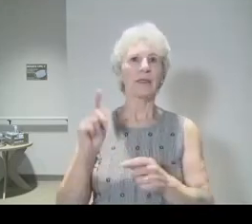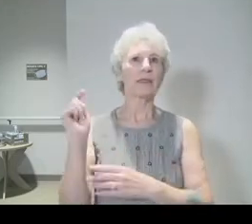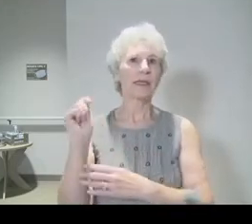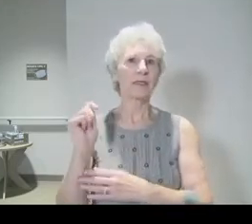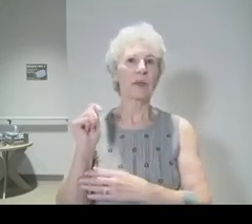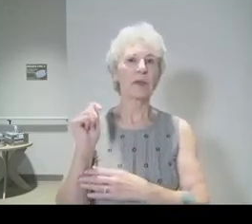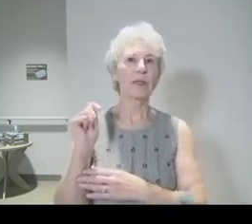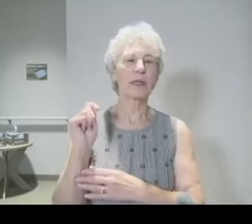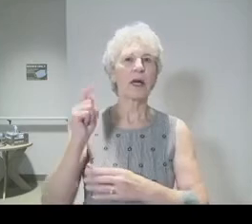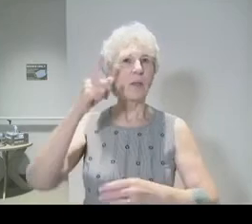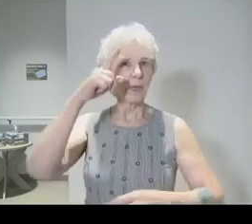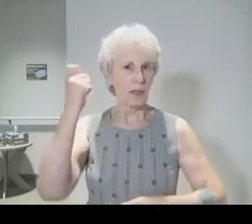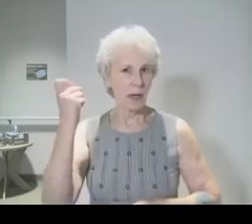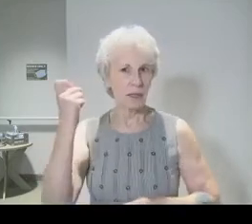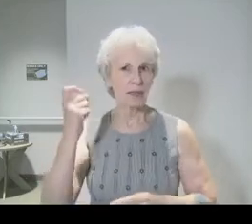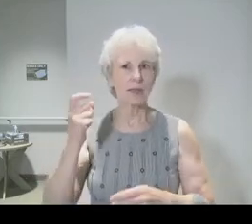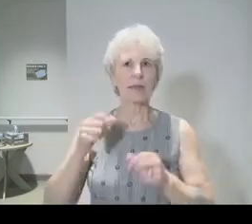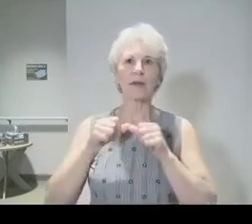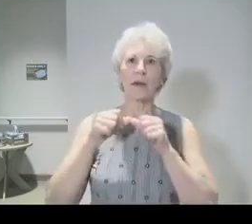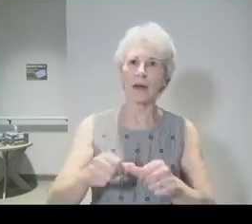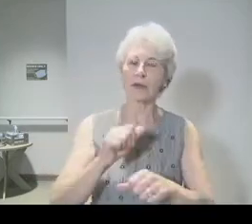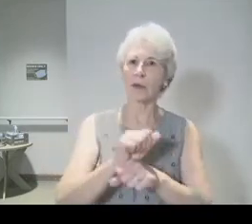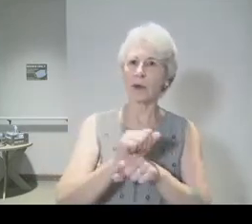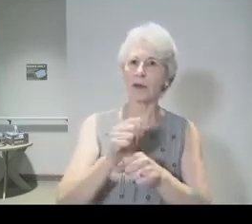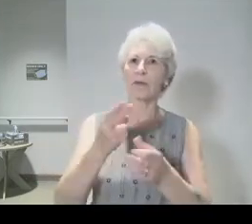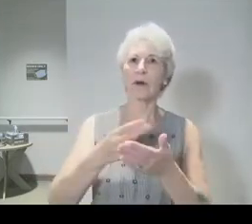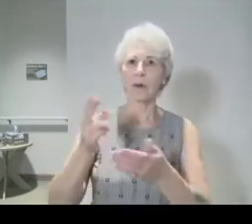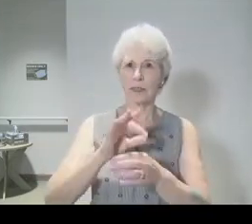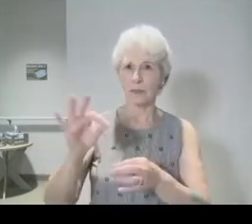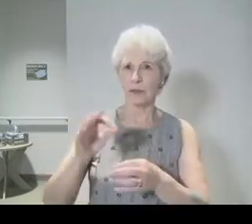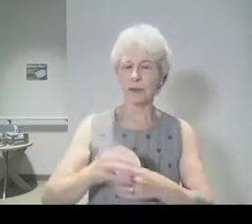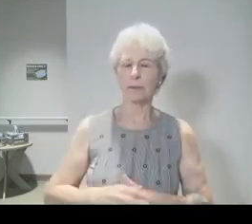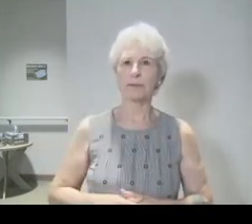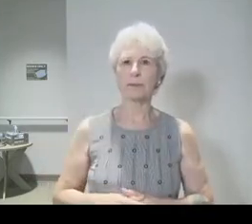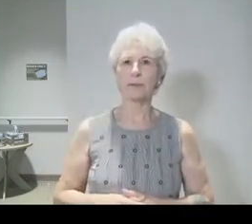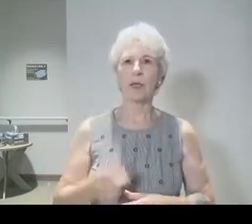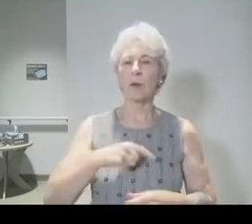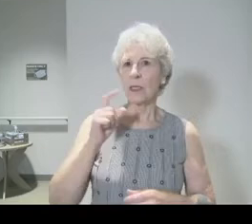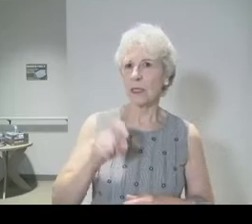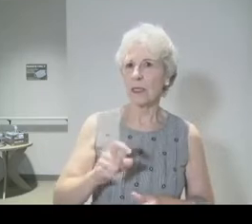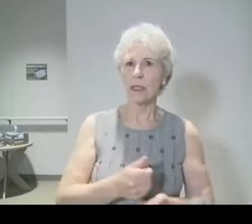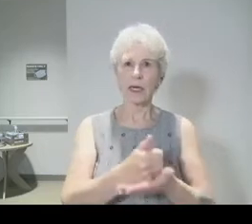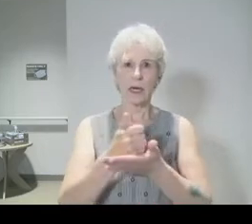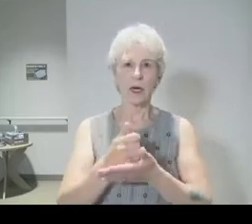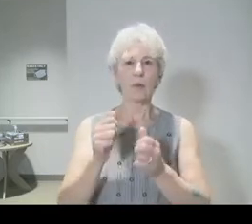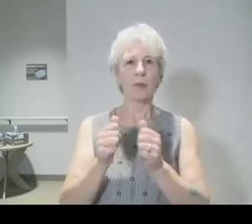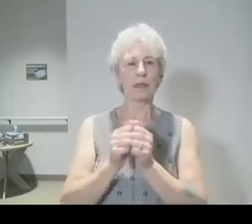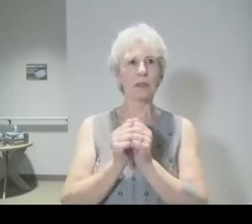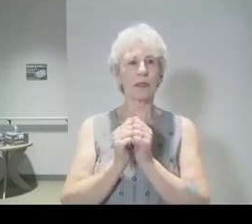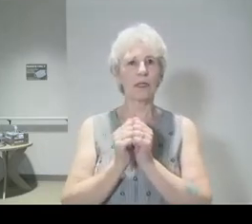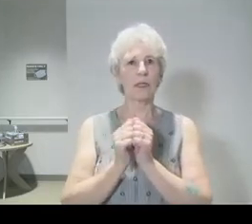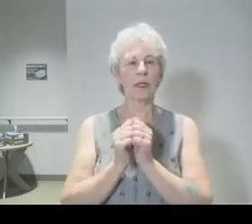because of the ongoing work of the Holy Spirit and nothing else. Now, we need to help them with our prayers and